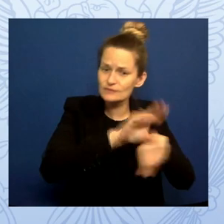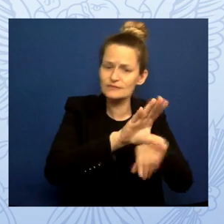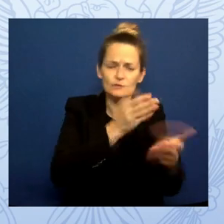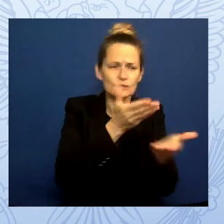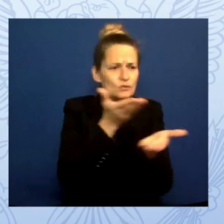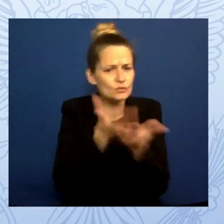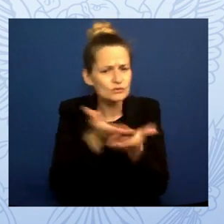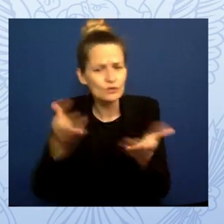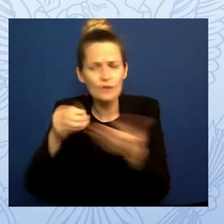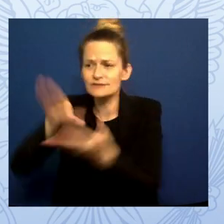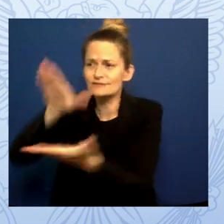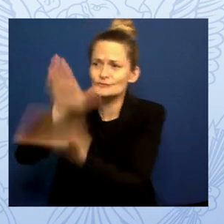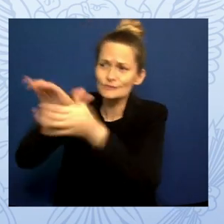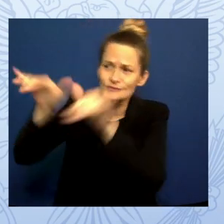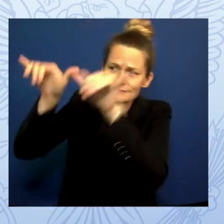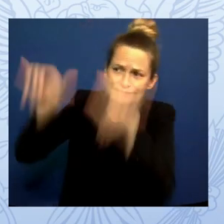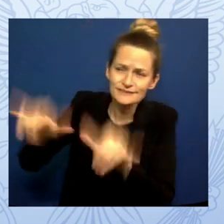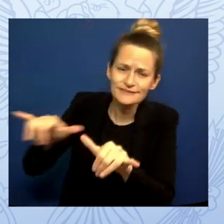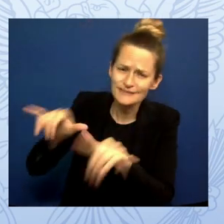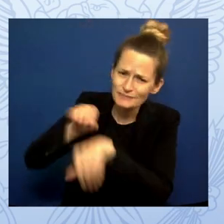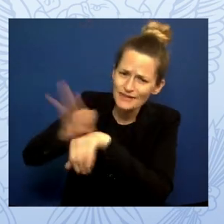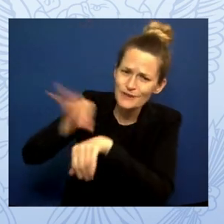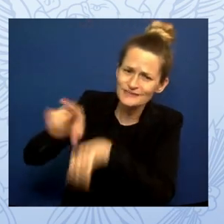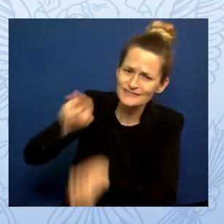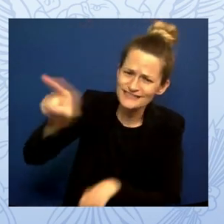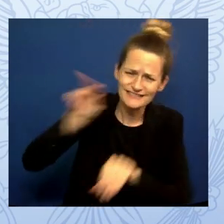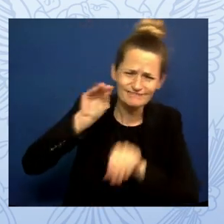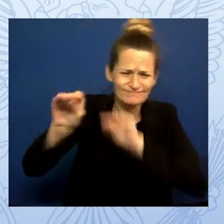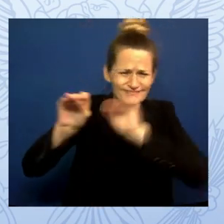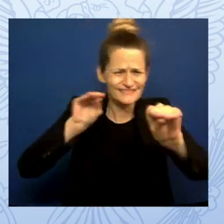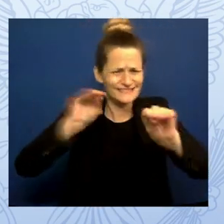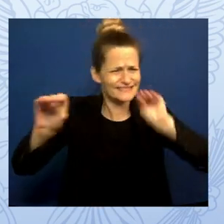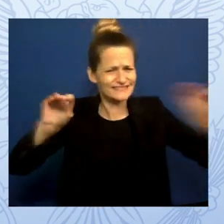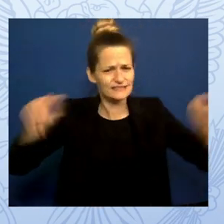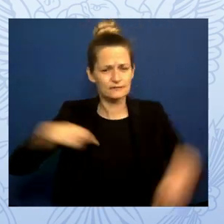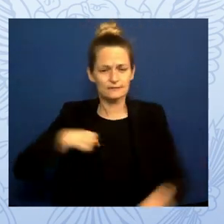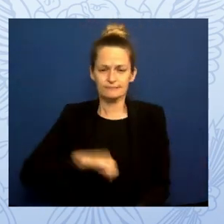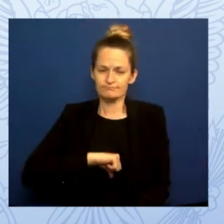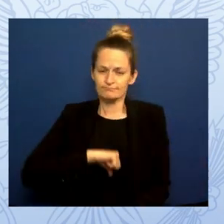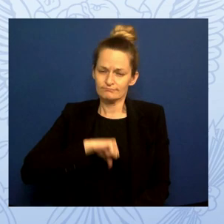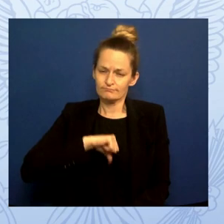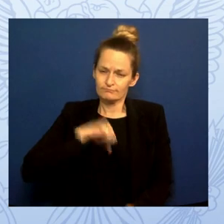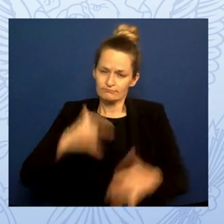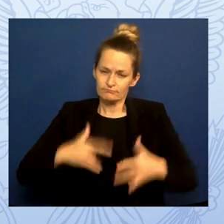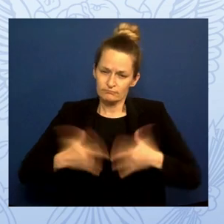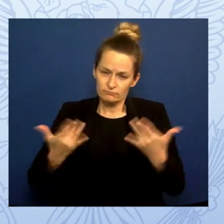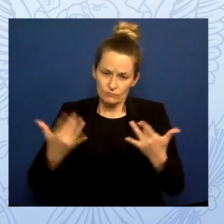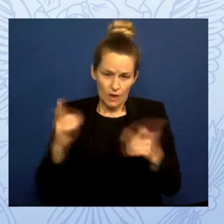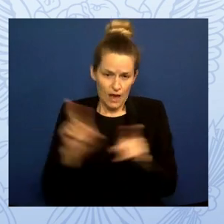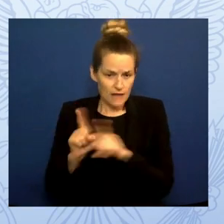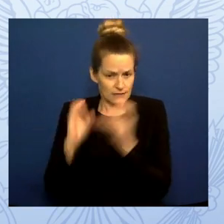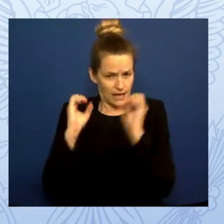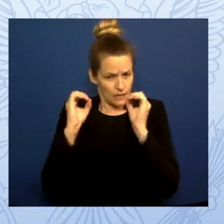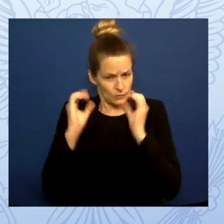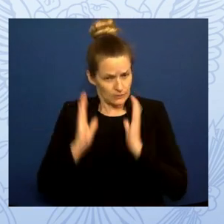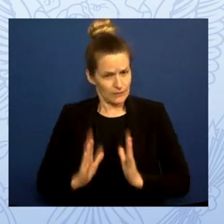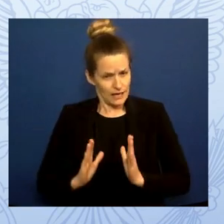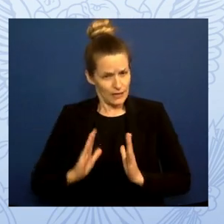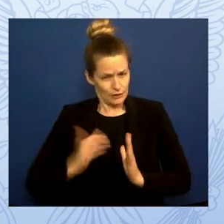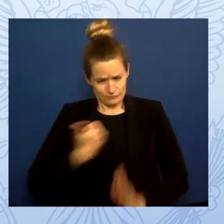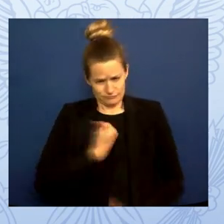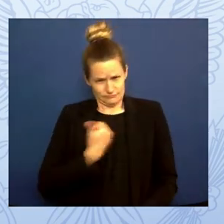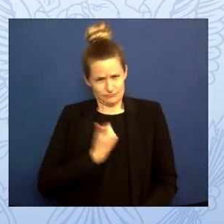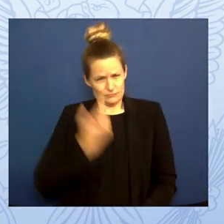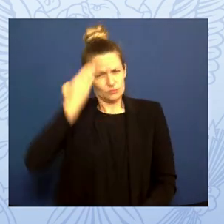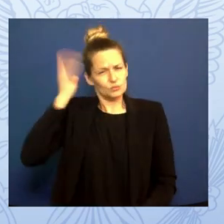imagine how proud I feel as a teacher. You know, I knew he would be so good on education. And I